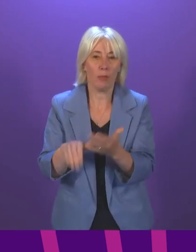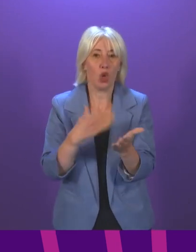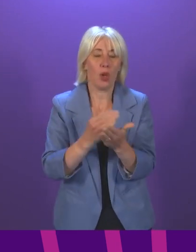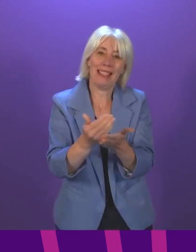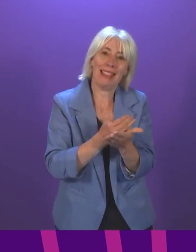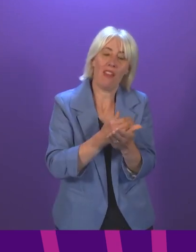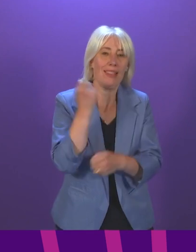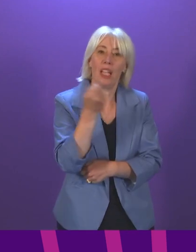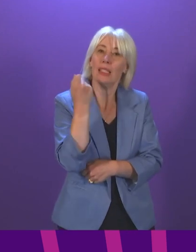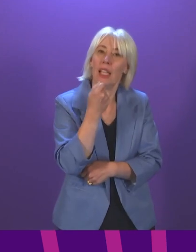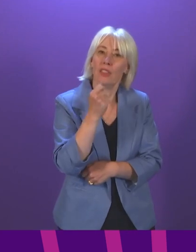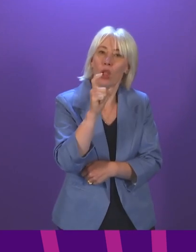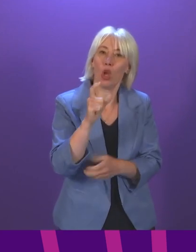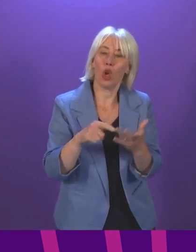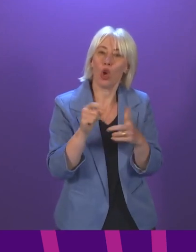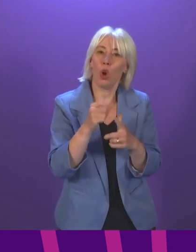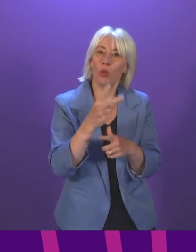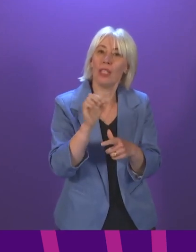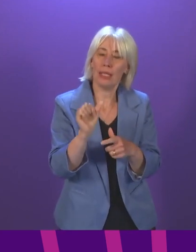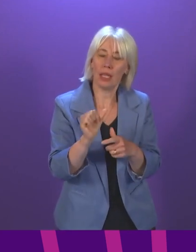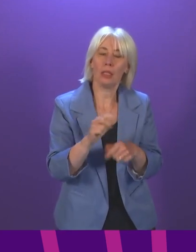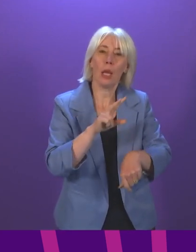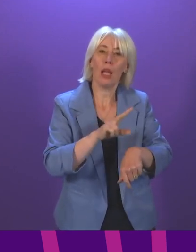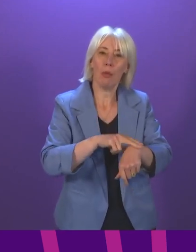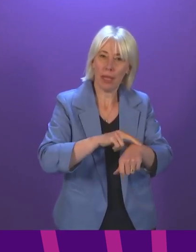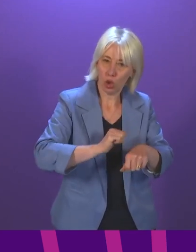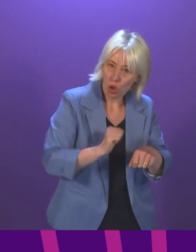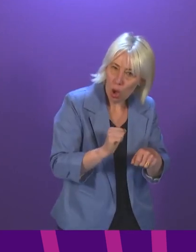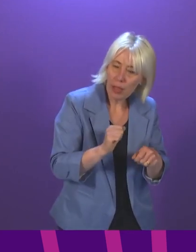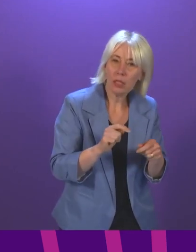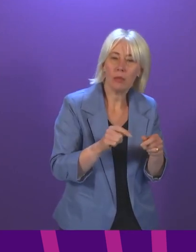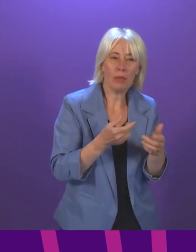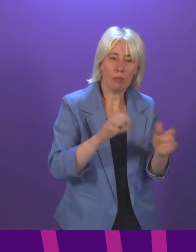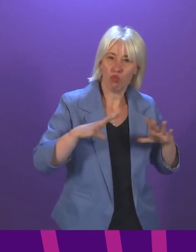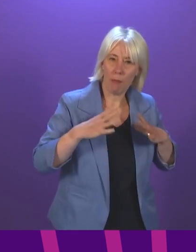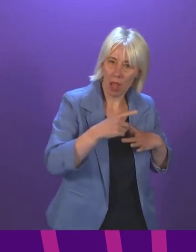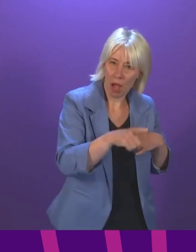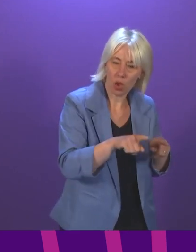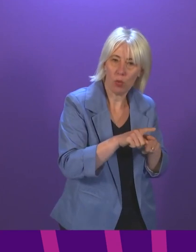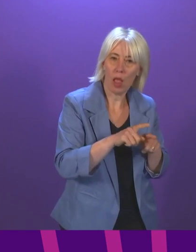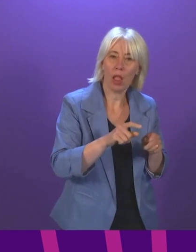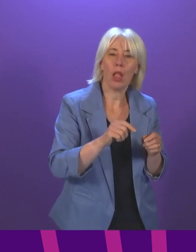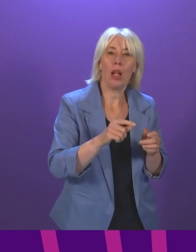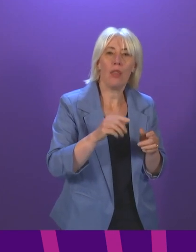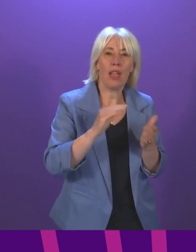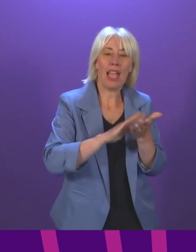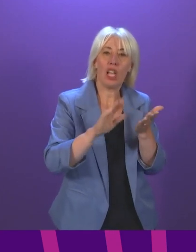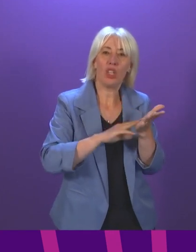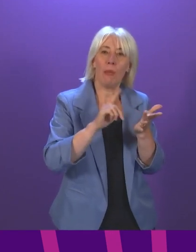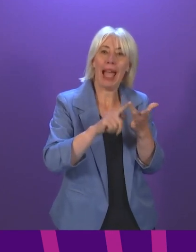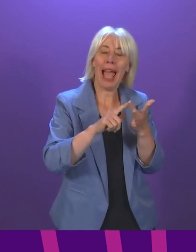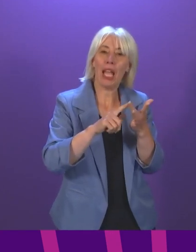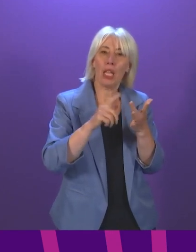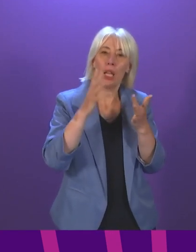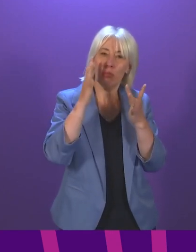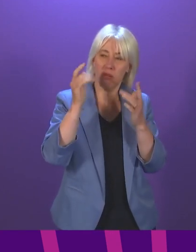COP26 reviews into police Scotland's preparations, including a recent report from Her Majesty's Inspectorate of Constabulary,